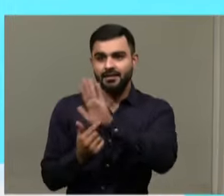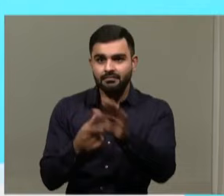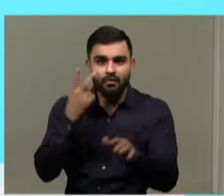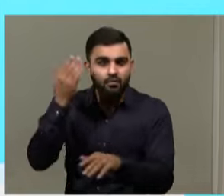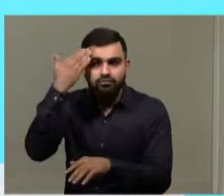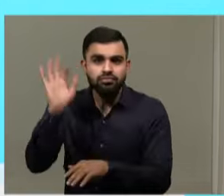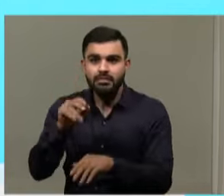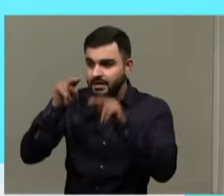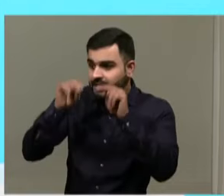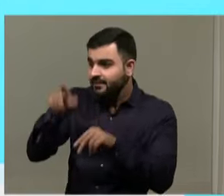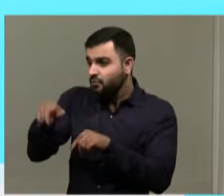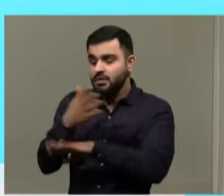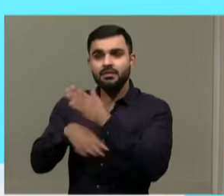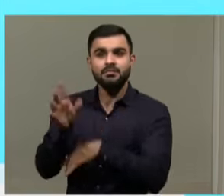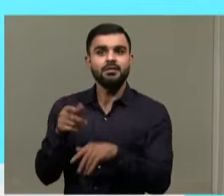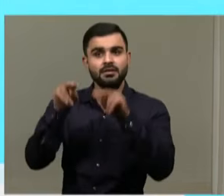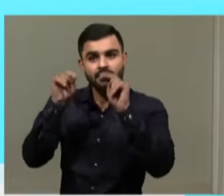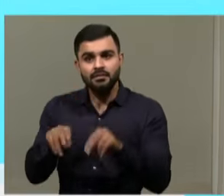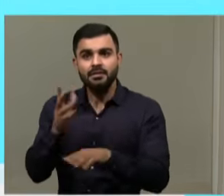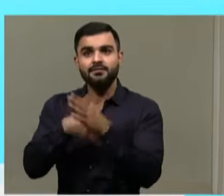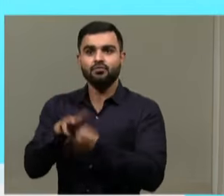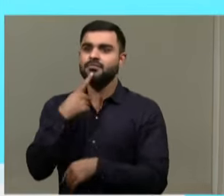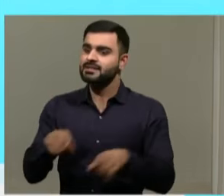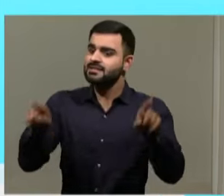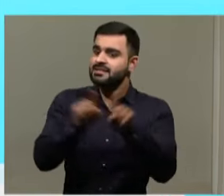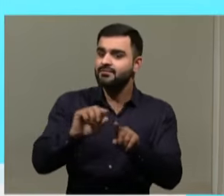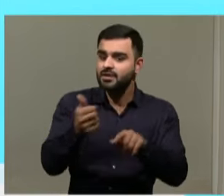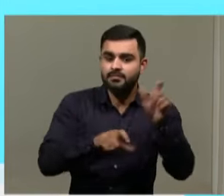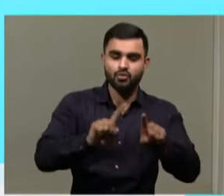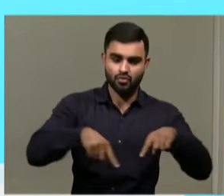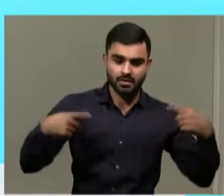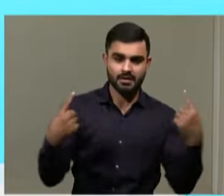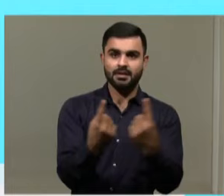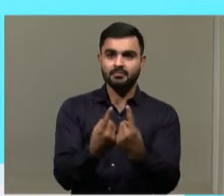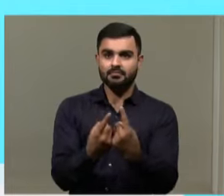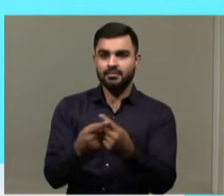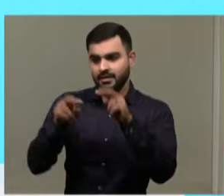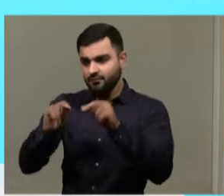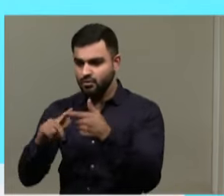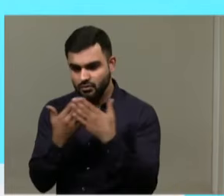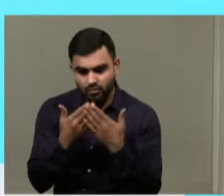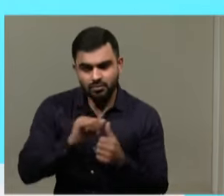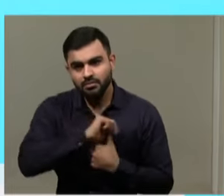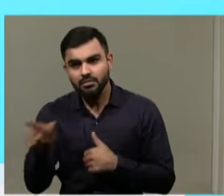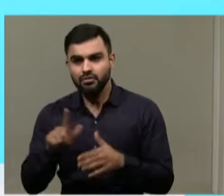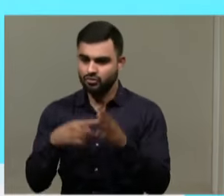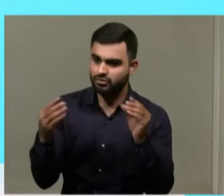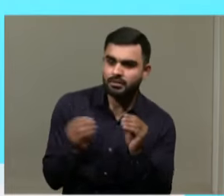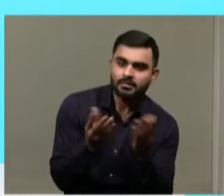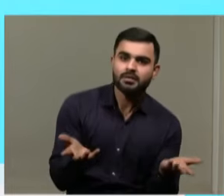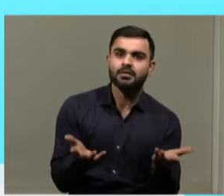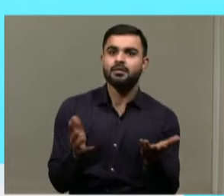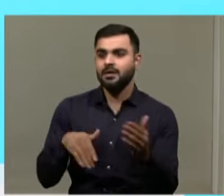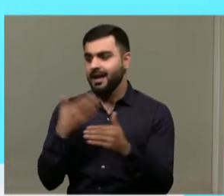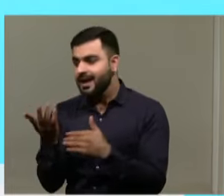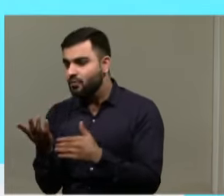don't know what are the needs of disabled people. The needs of disabled people are the same as anybody else in this room. Everybody needs education, everybody needs employment, everybody needs